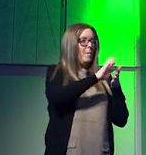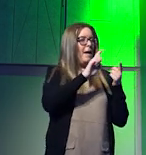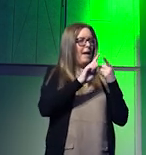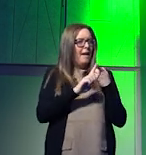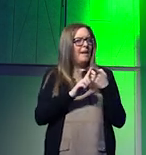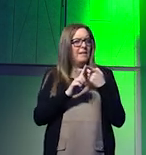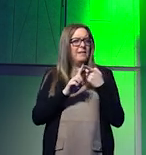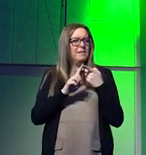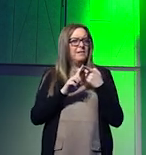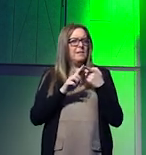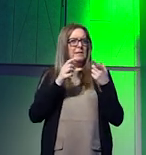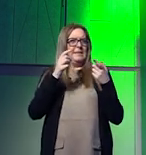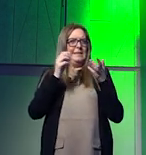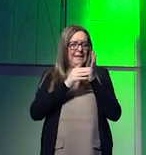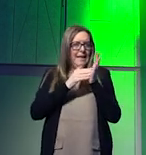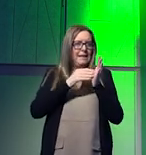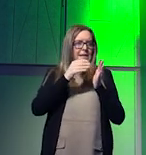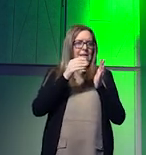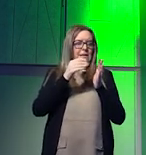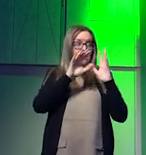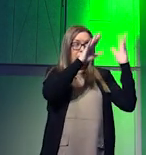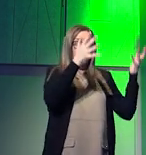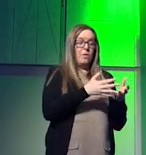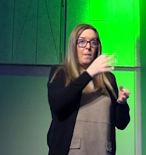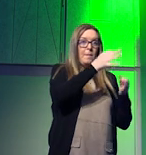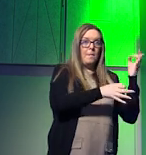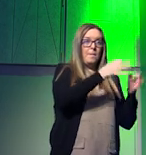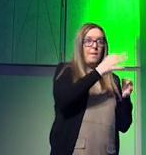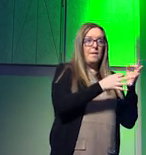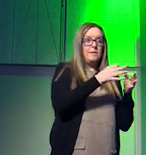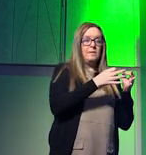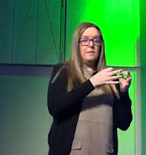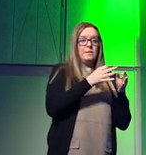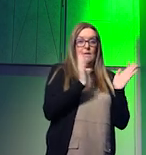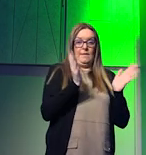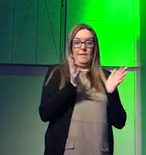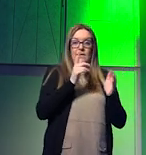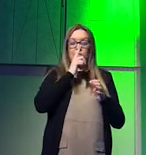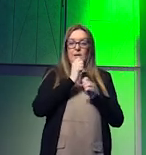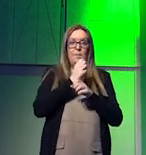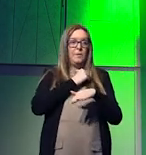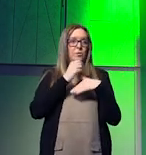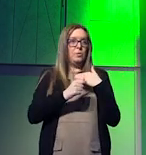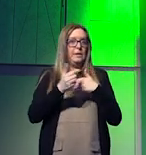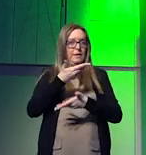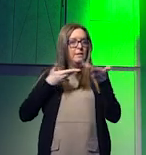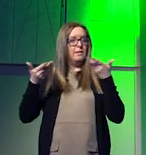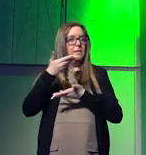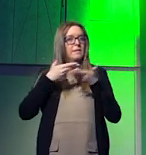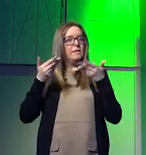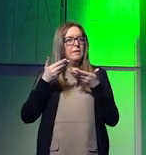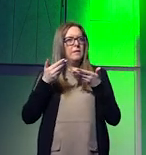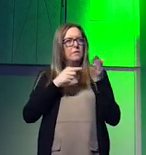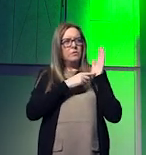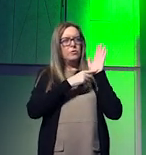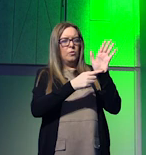coming up within global politics. And yet the stuff that we discuss today are essentially the signals